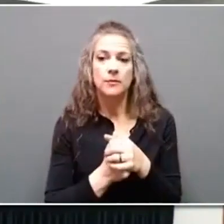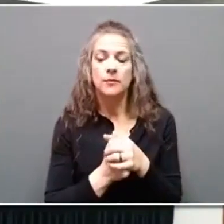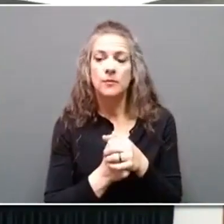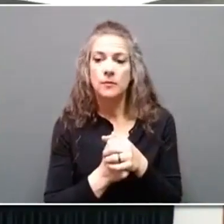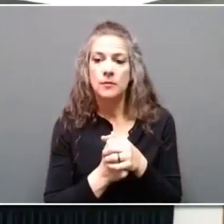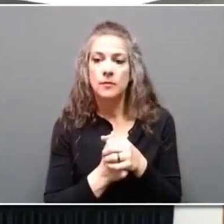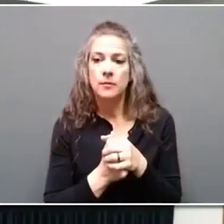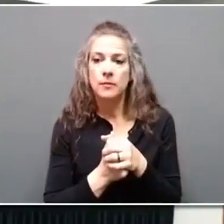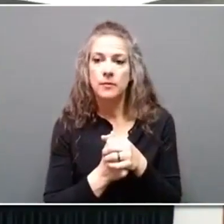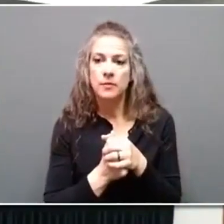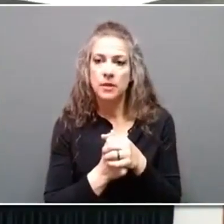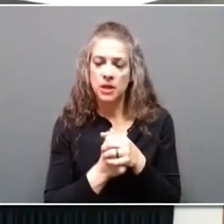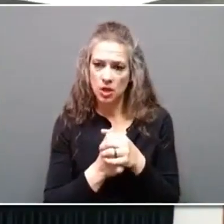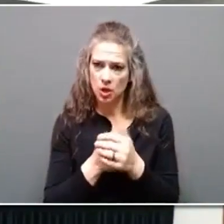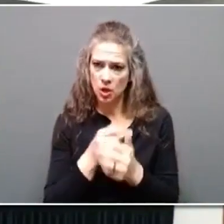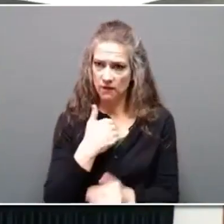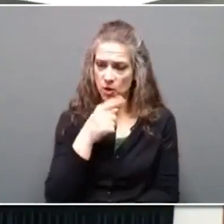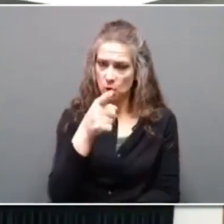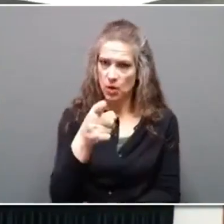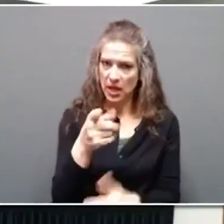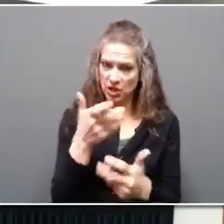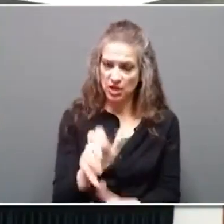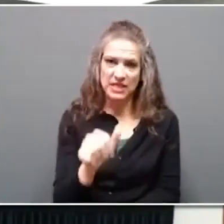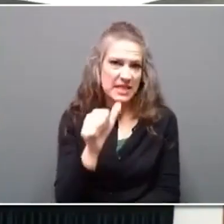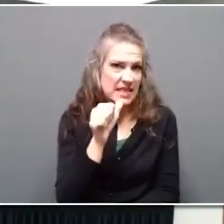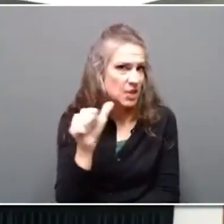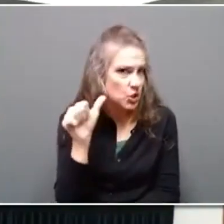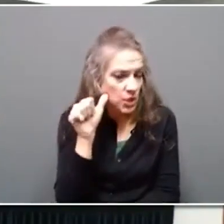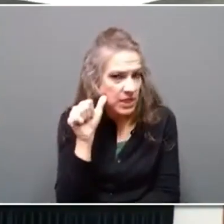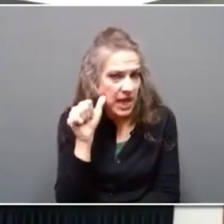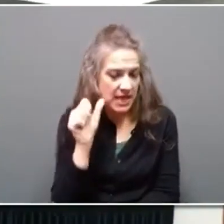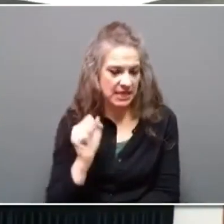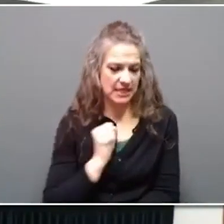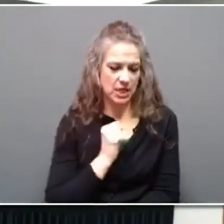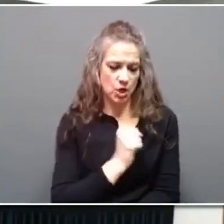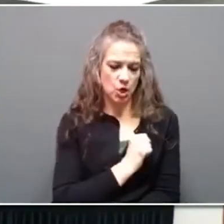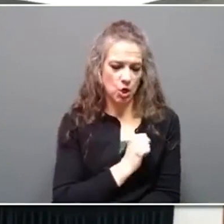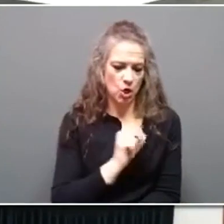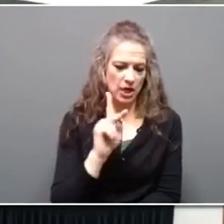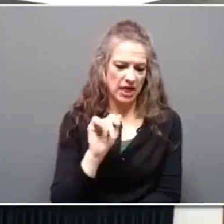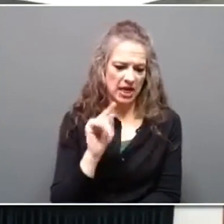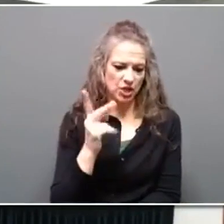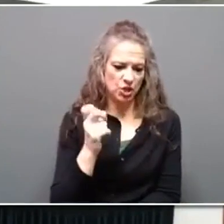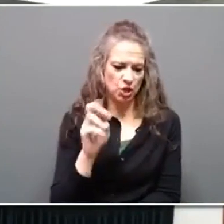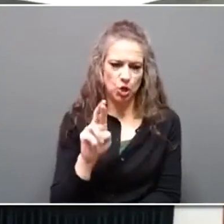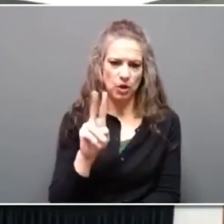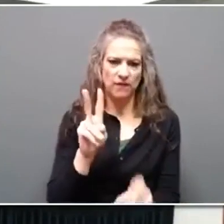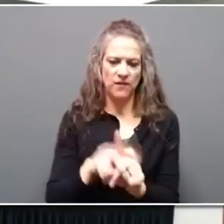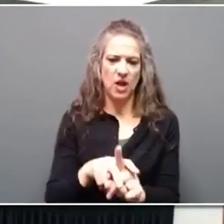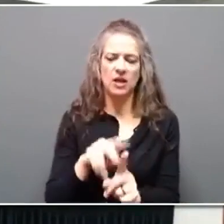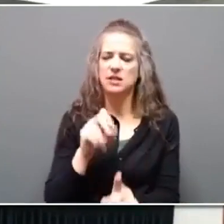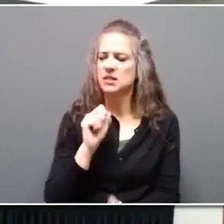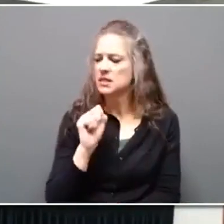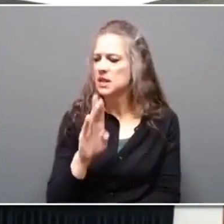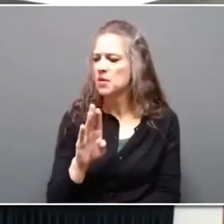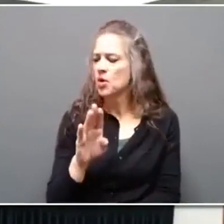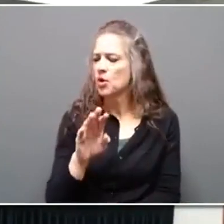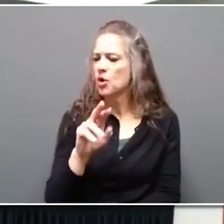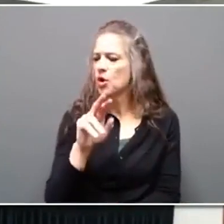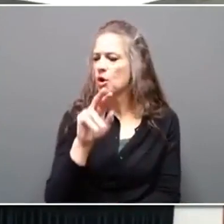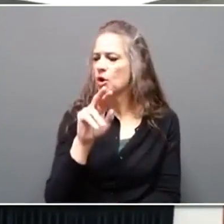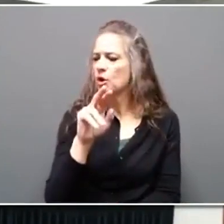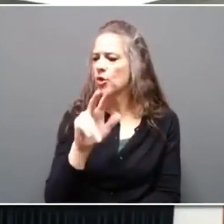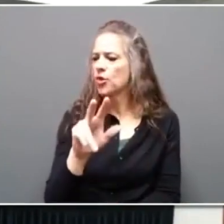Have you had a chance yesterday, Senator Titchener filed Senate Bill 336, the Women's Bill of Rights,